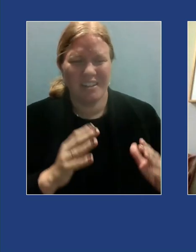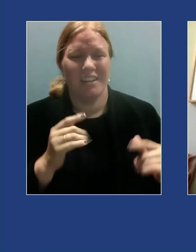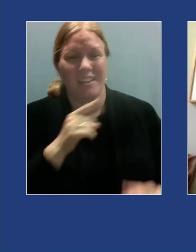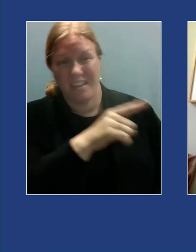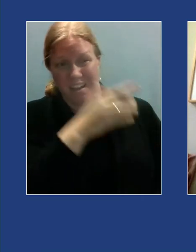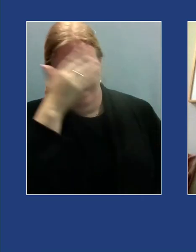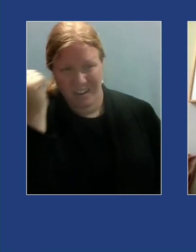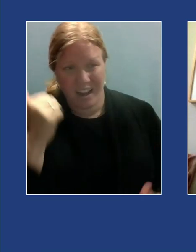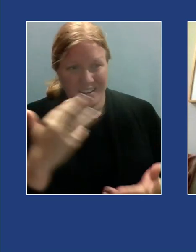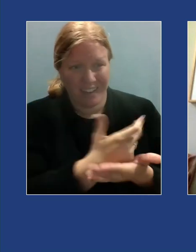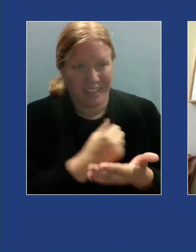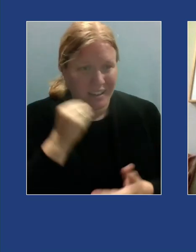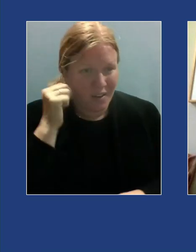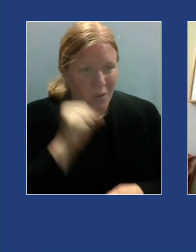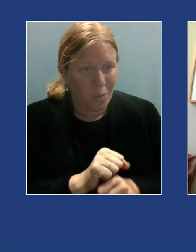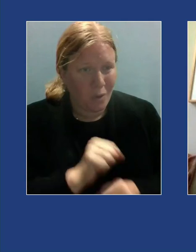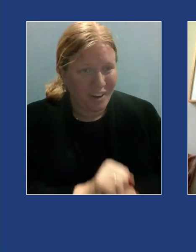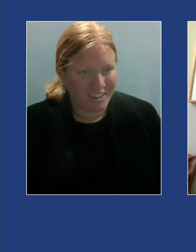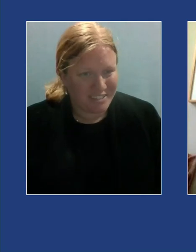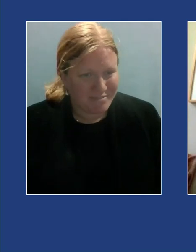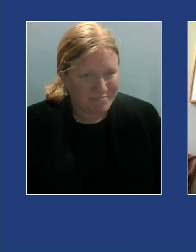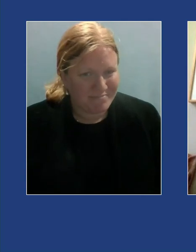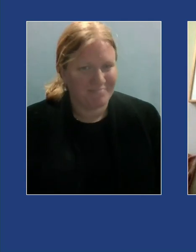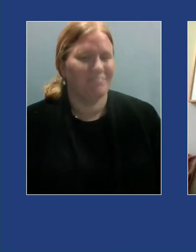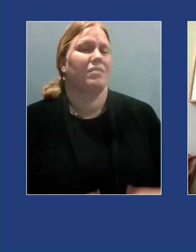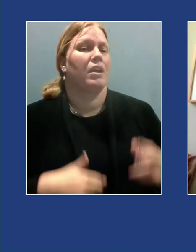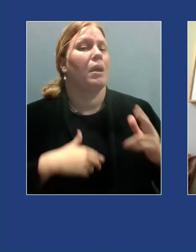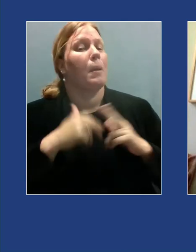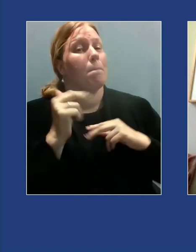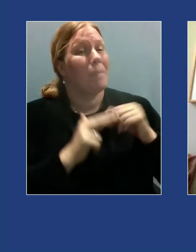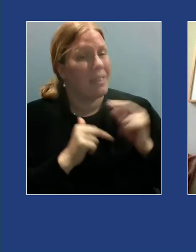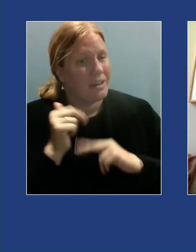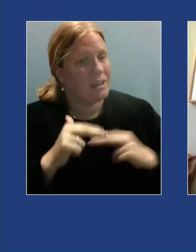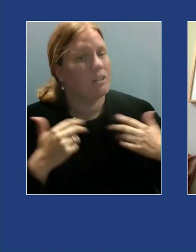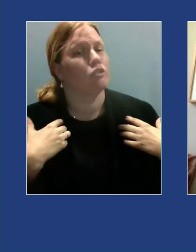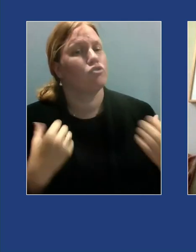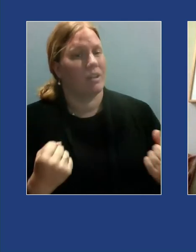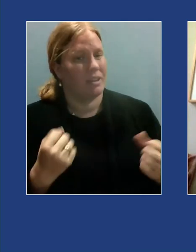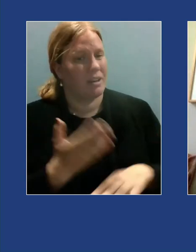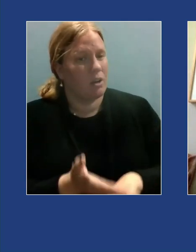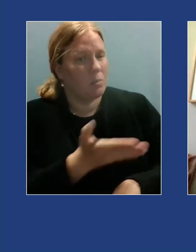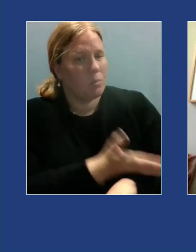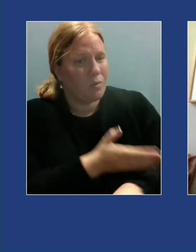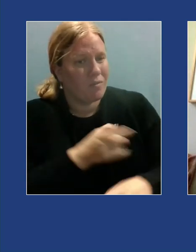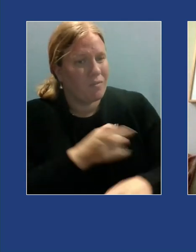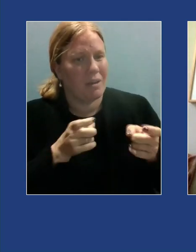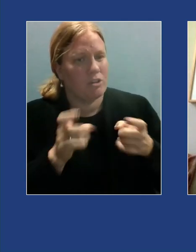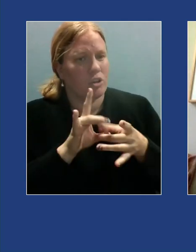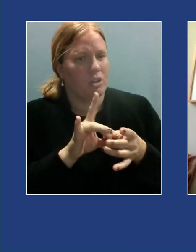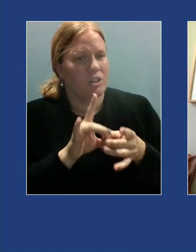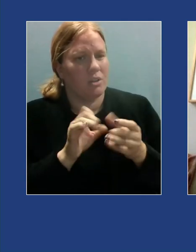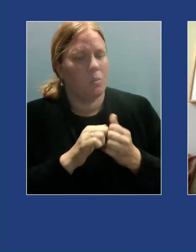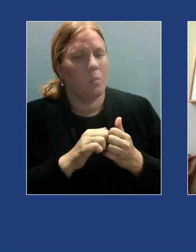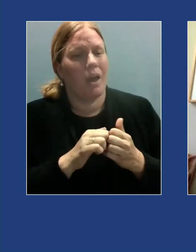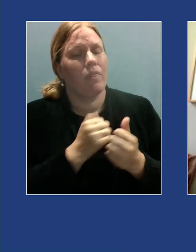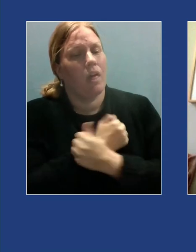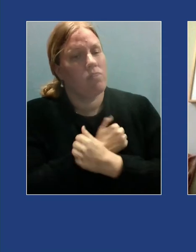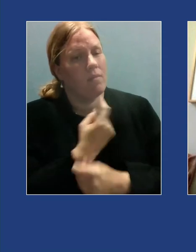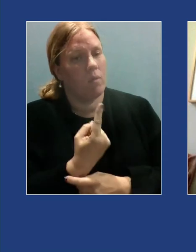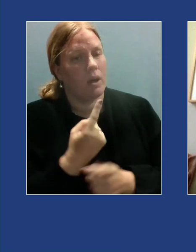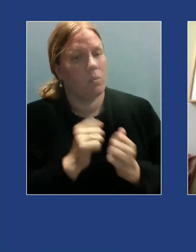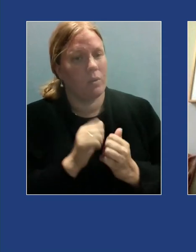she forgot to collect the homework assignment in building strengthening improving managing a relationship with a loved one with BPD